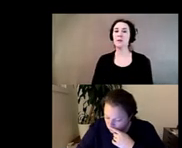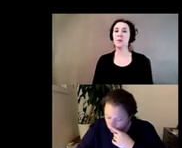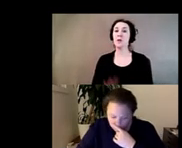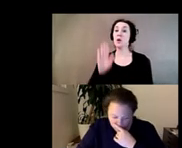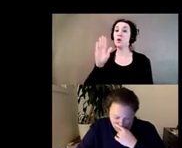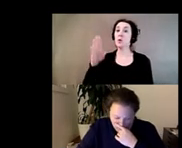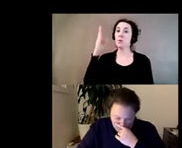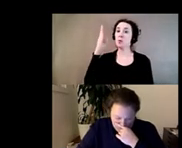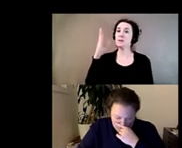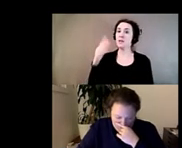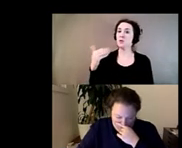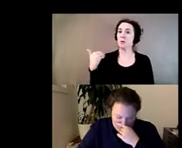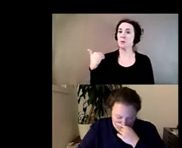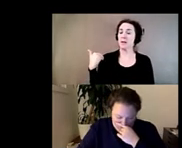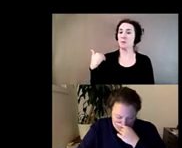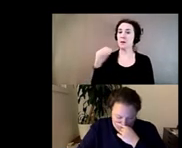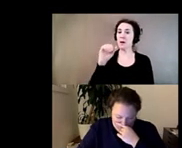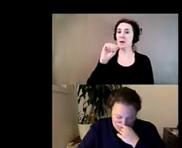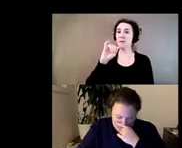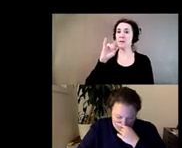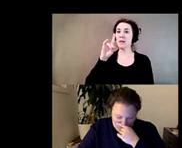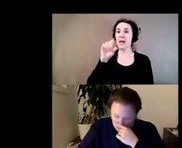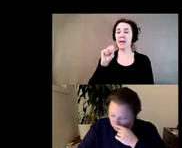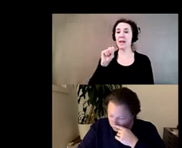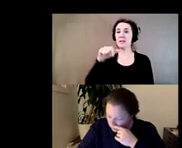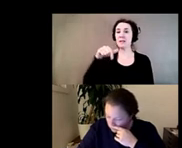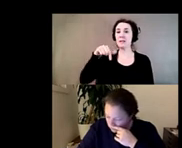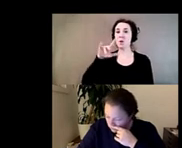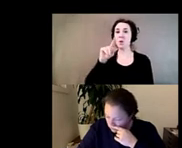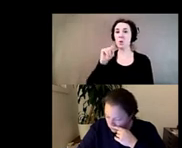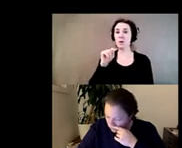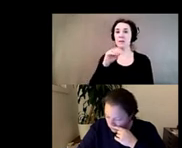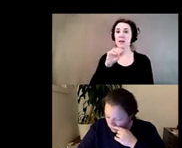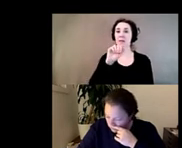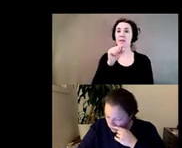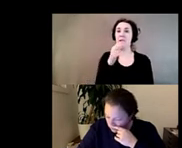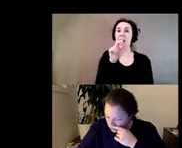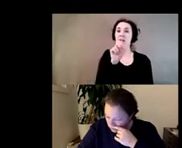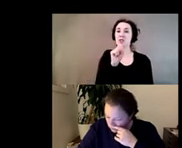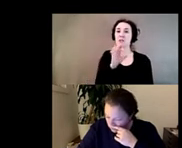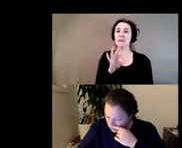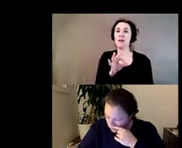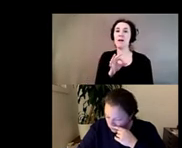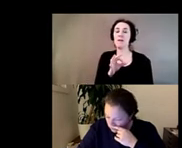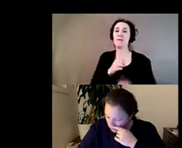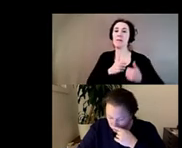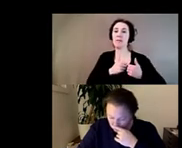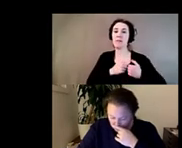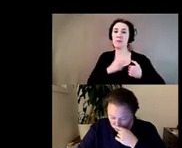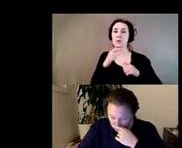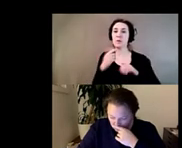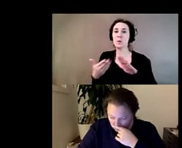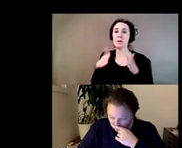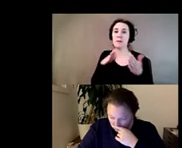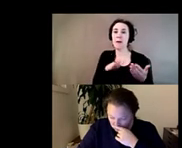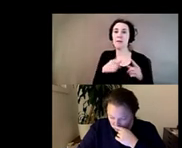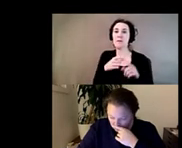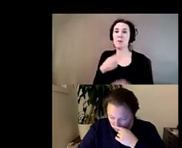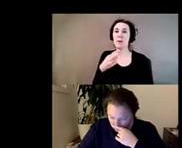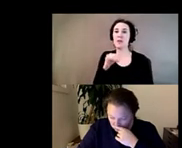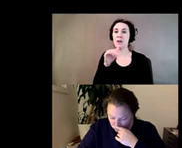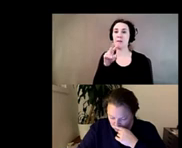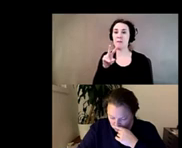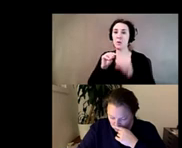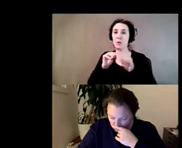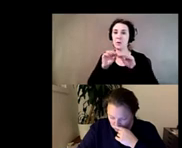presentation reminds me of the aids quilt and the ashes of loved ones who died from hiv released at the capitol forgive